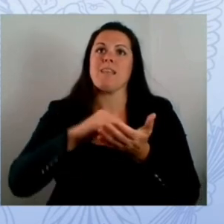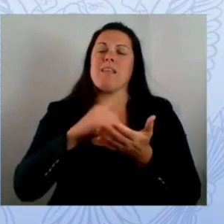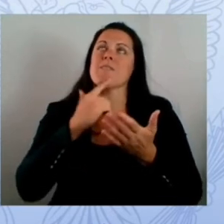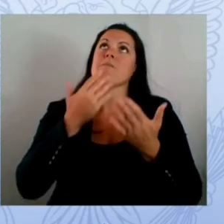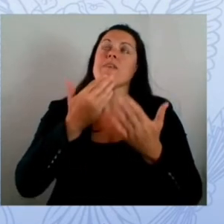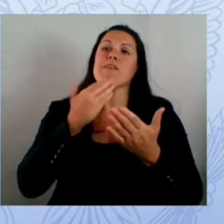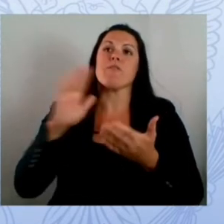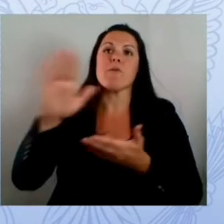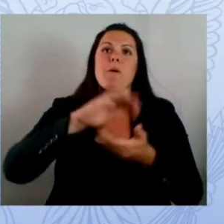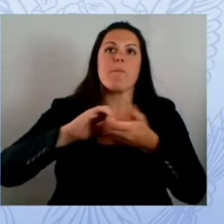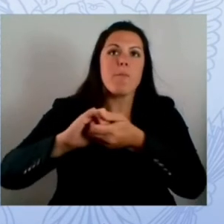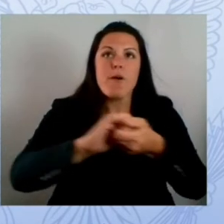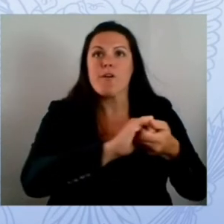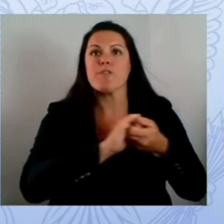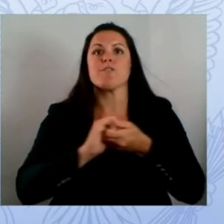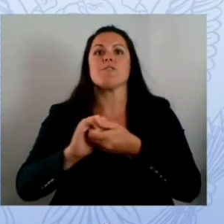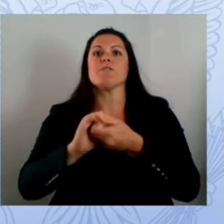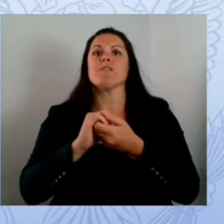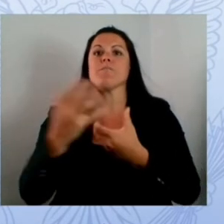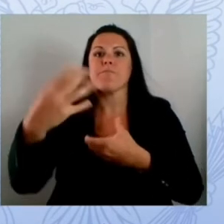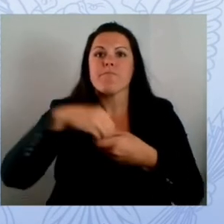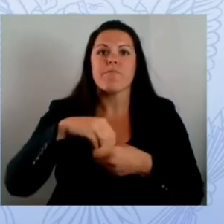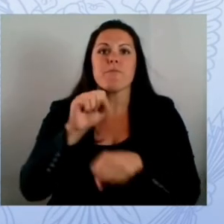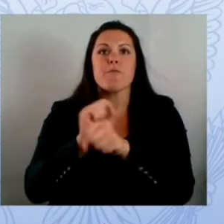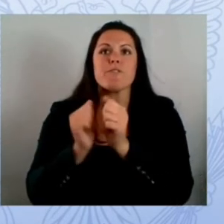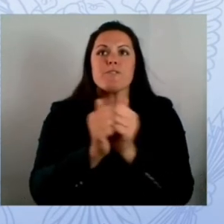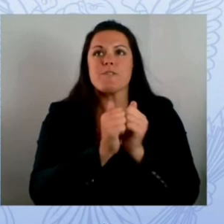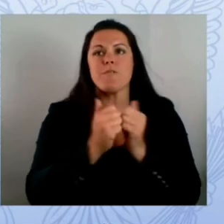thank you so much i want to take a moment